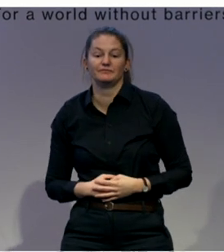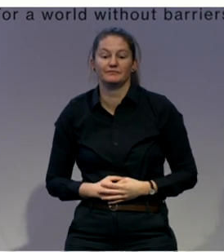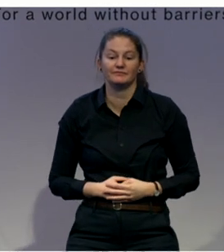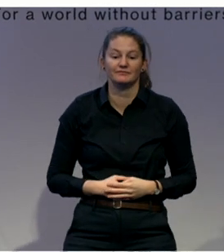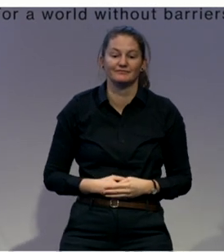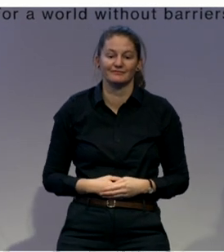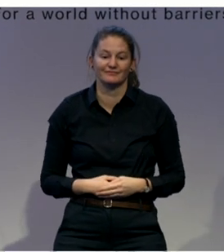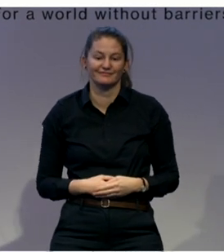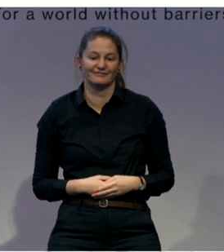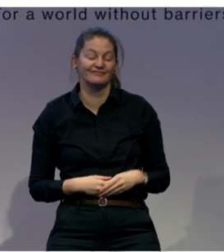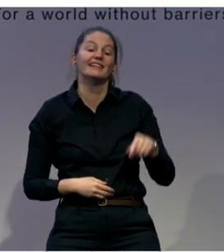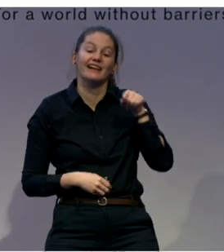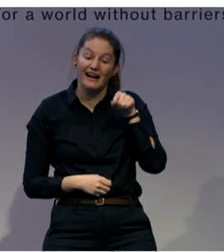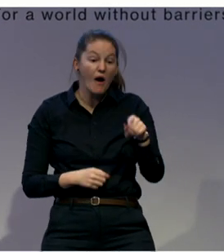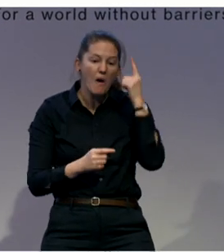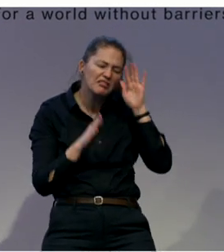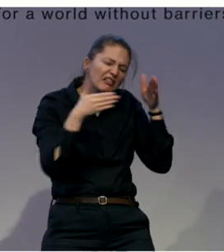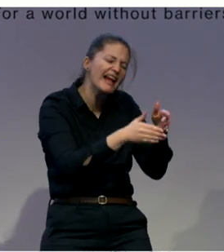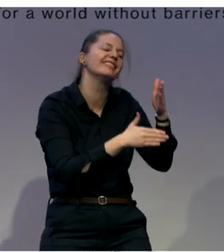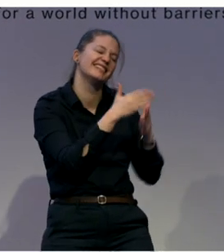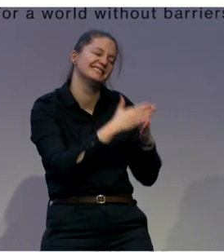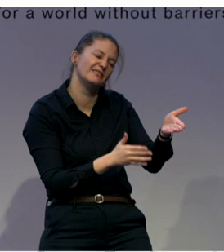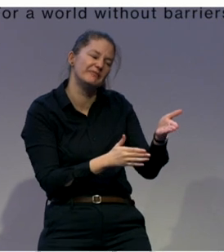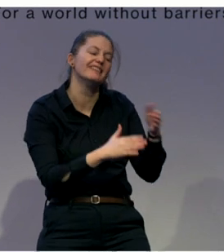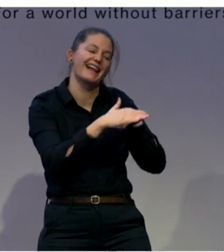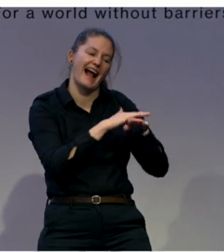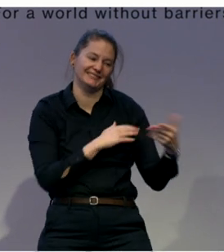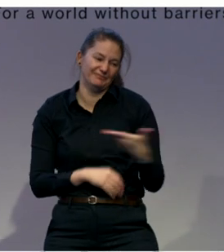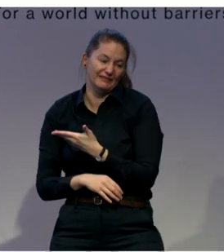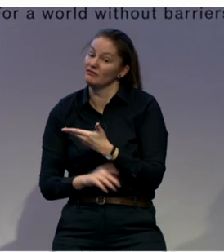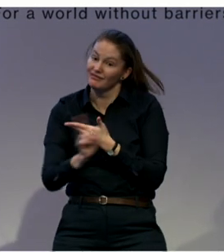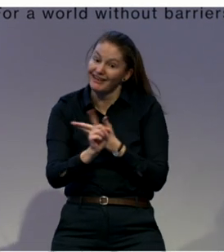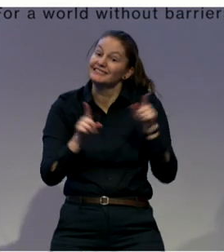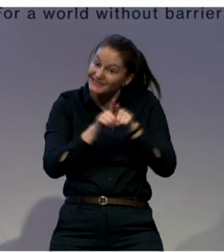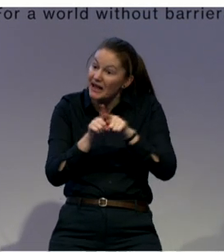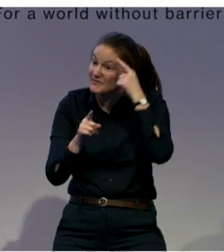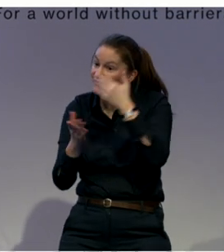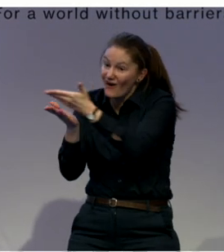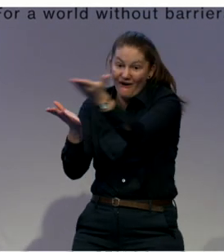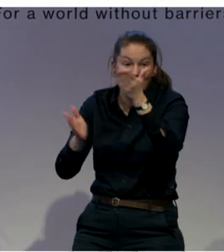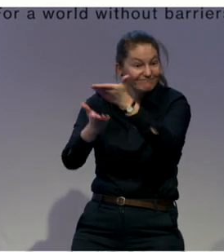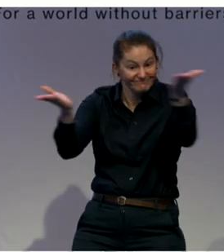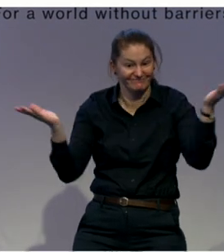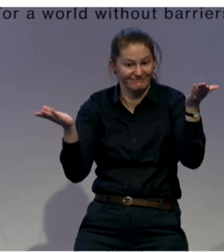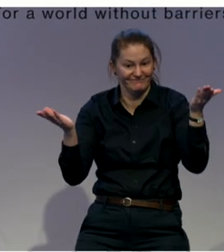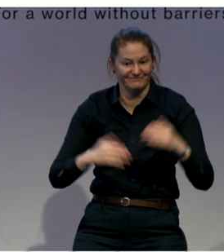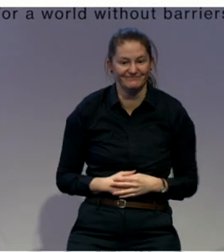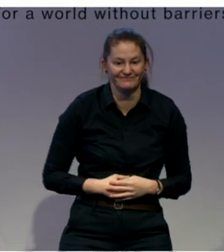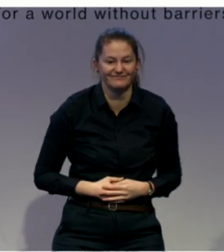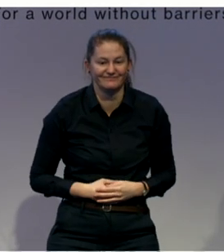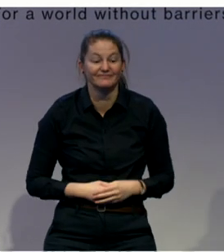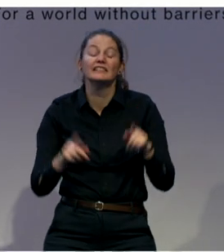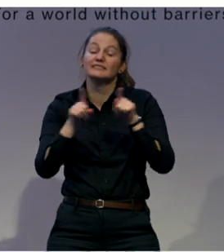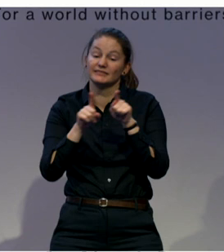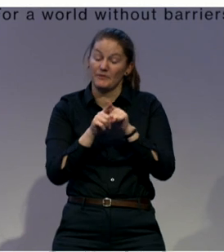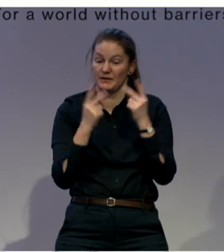Then lastly, or thirdly, give disabled people equal legal standing. Because nowadays, disability is still measured